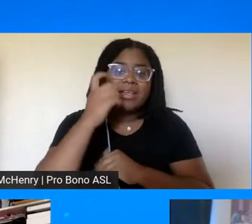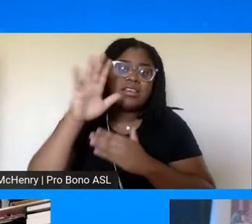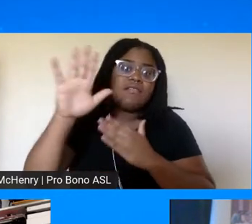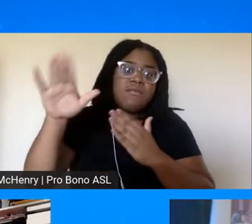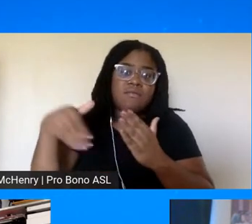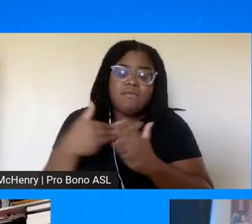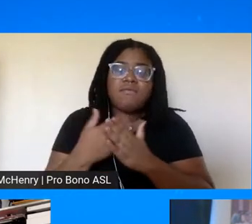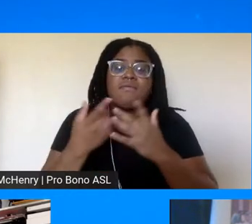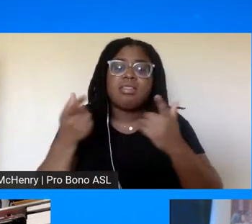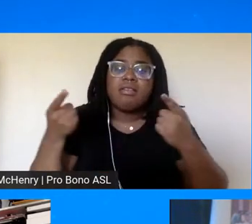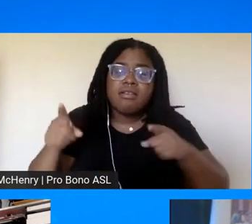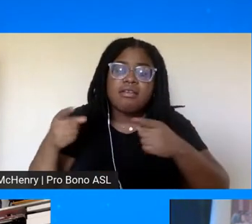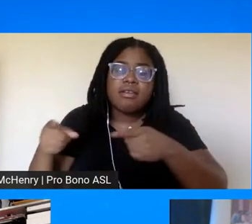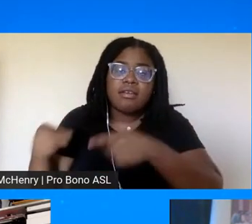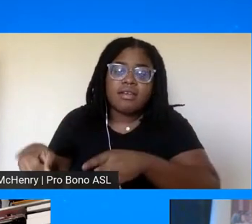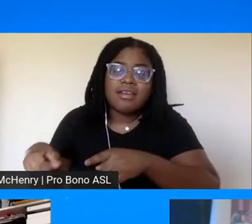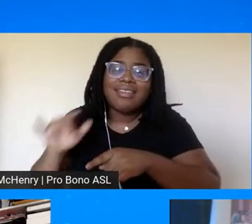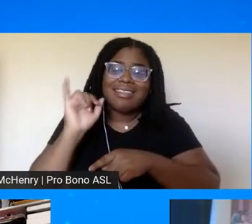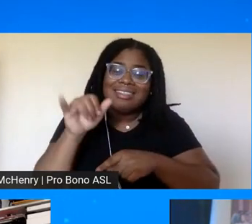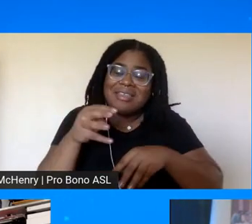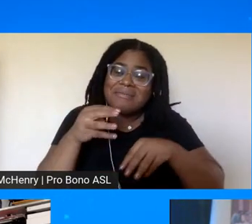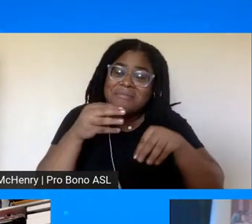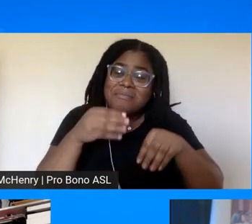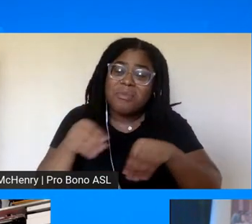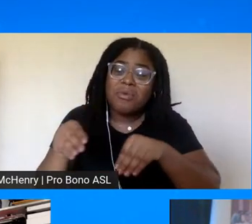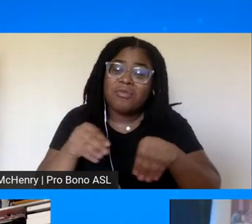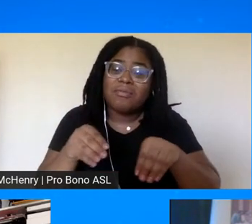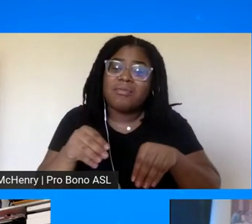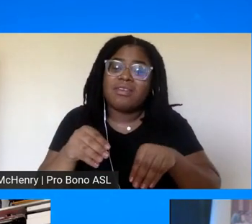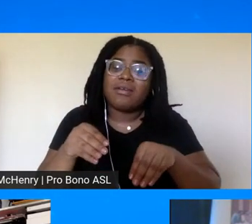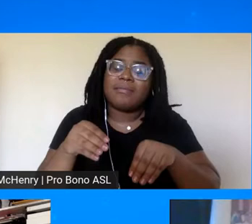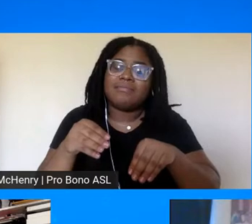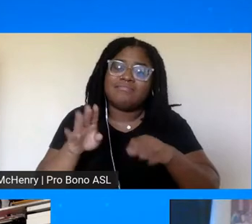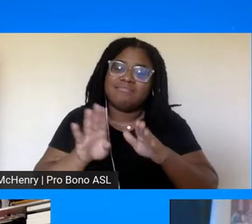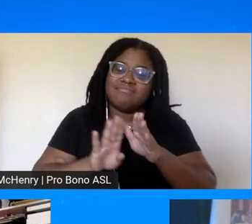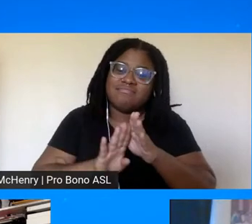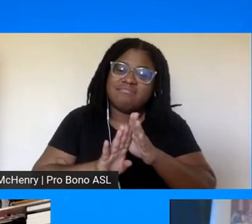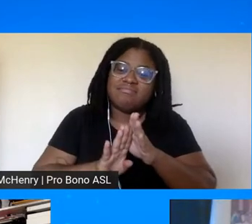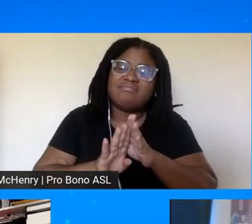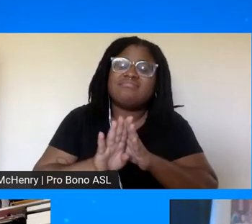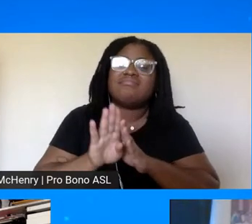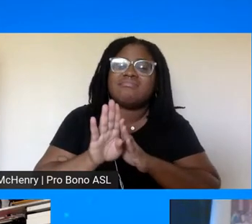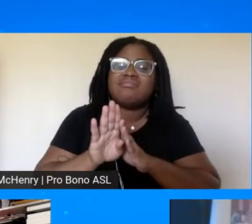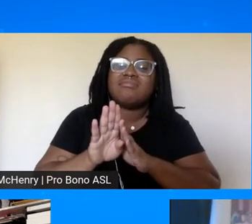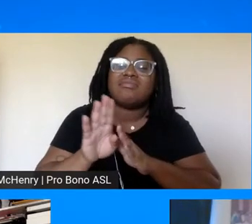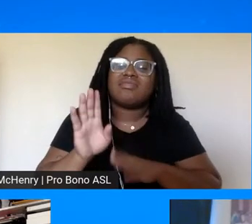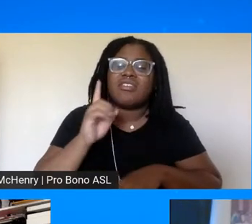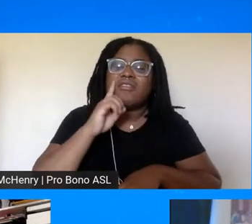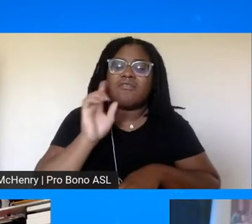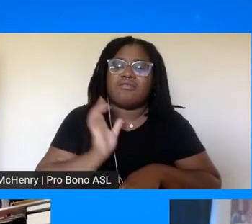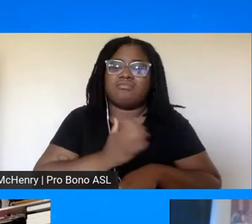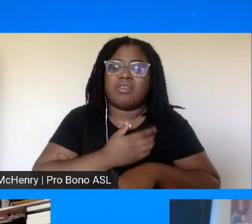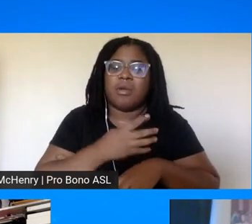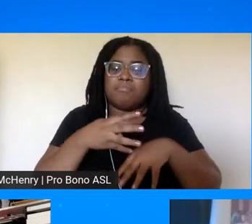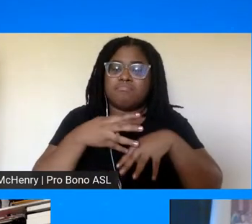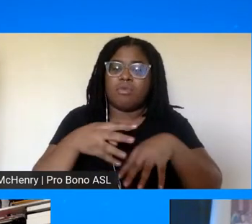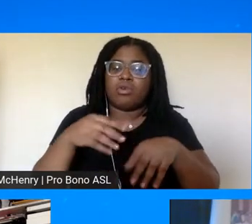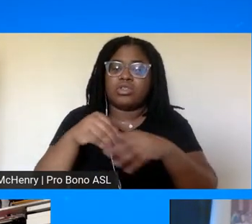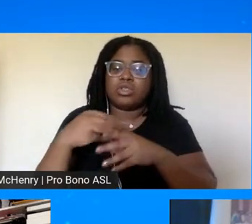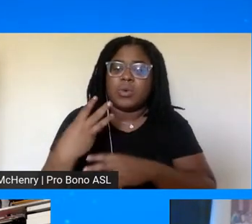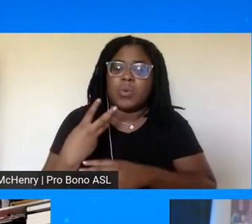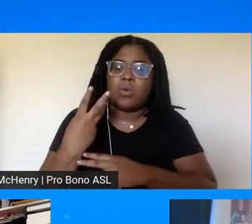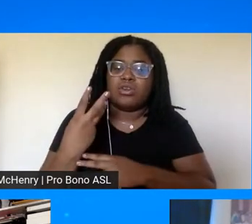that it it that movement began to build the momentum uh for the march on washington but it's kind of like